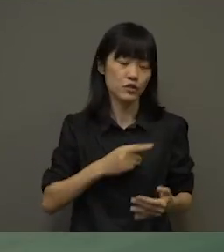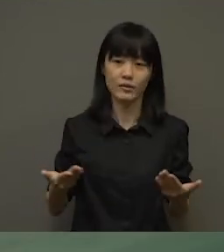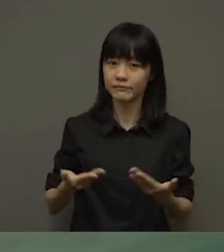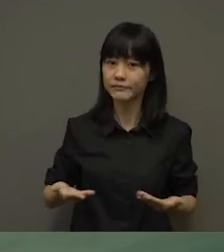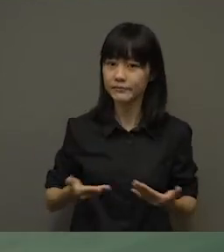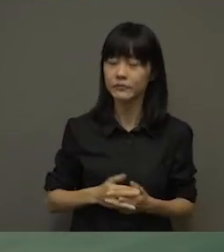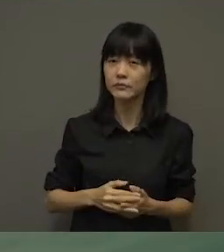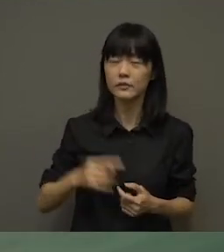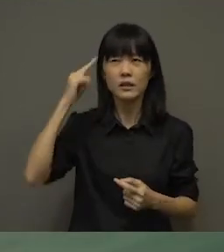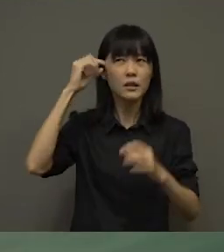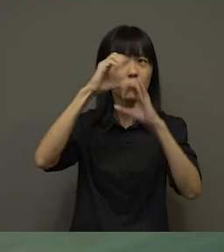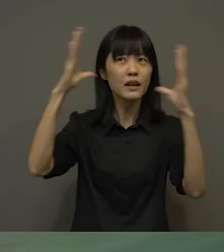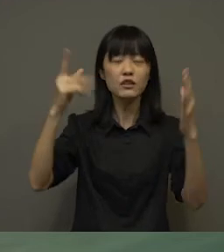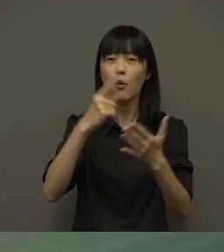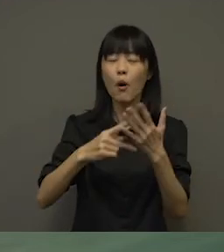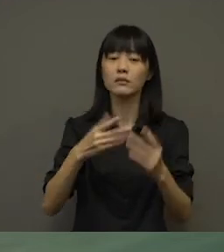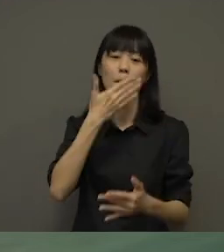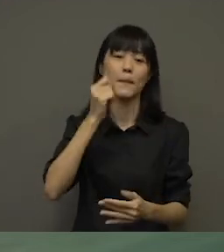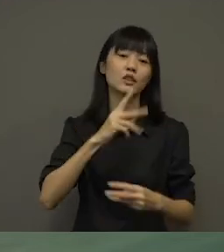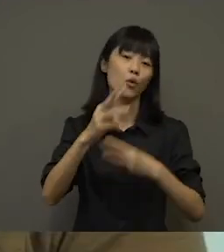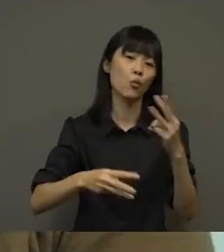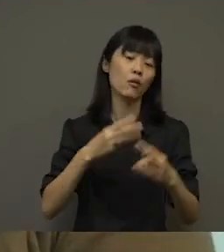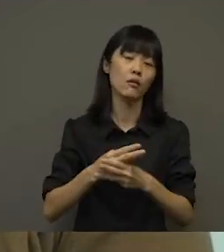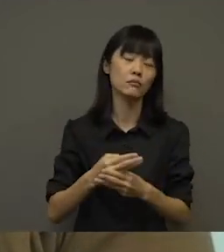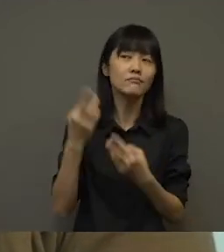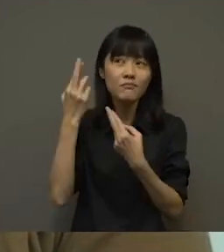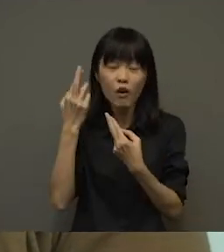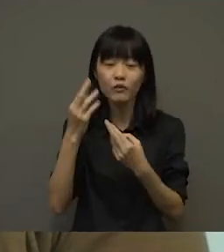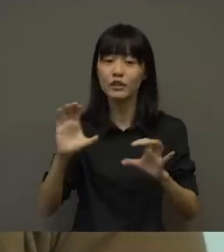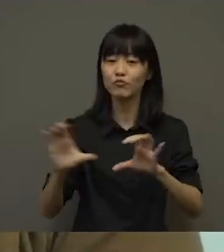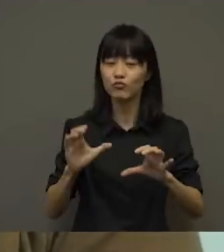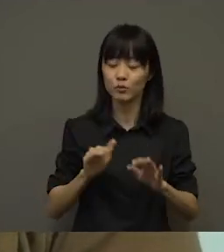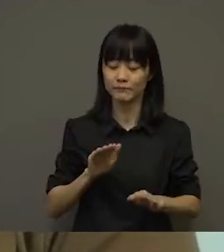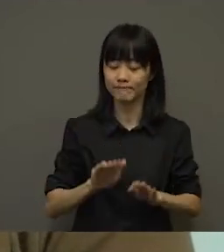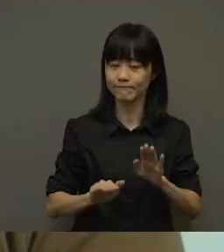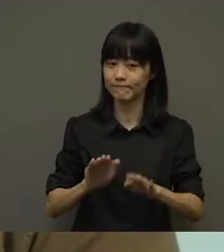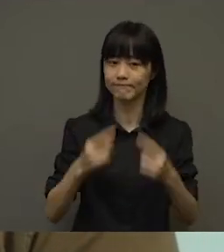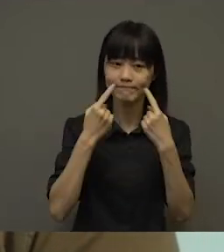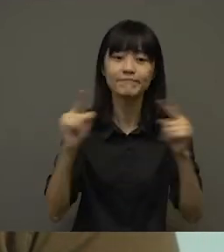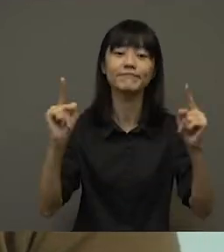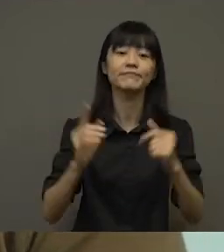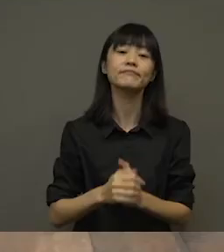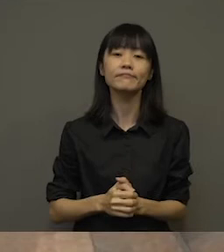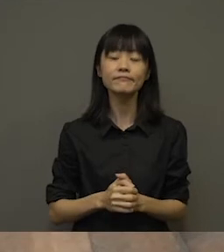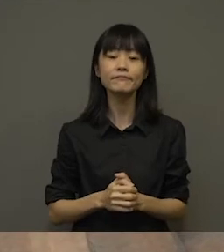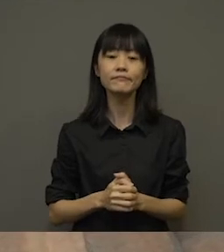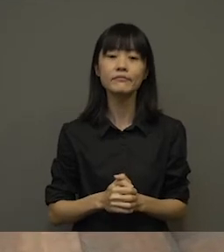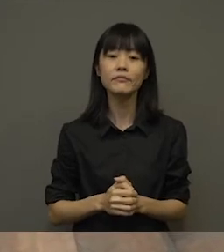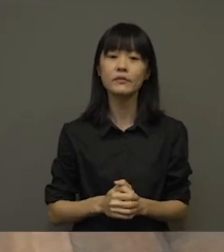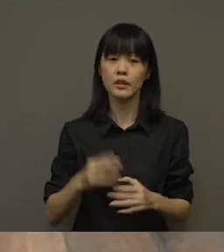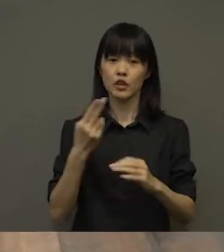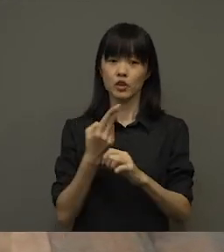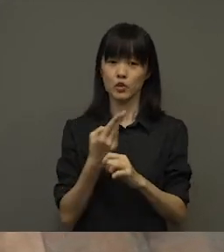imagine what a better world looks like for them and hopefully take action and small steps toward making it happen. We